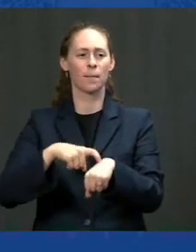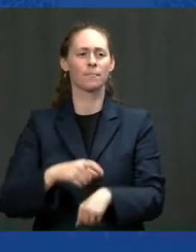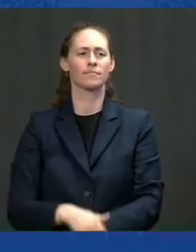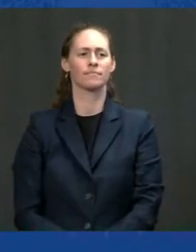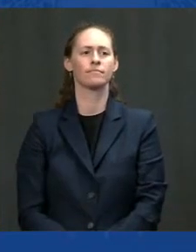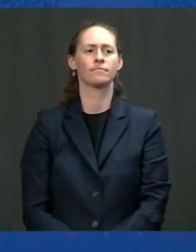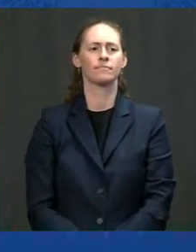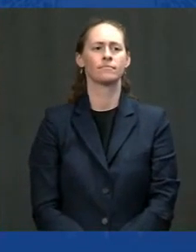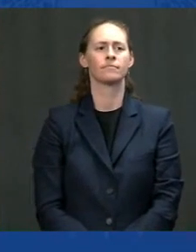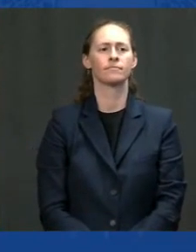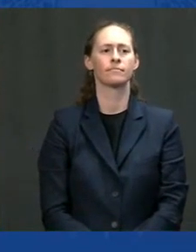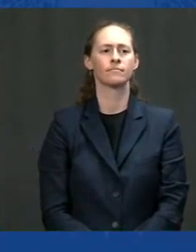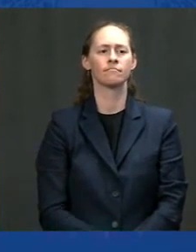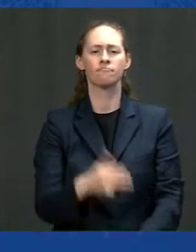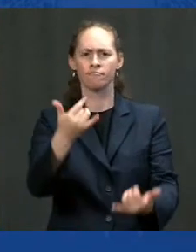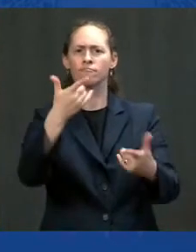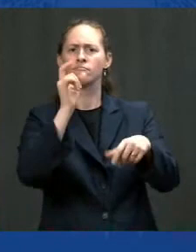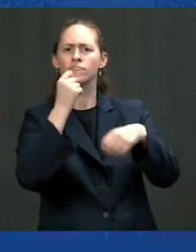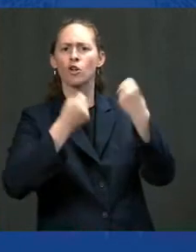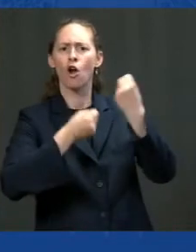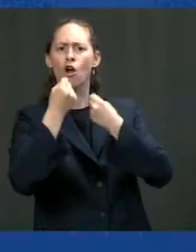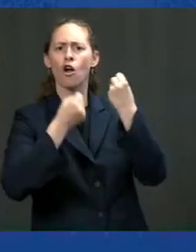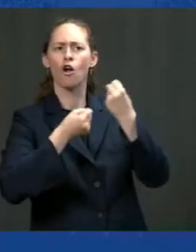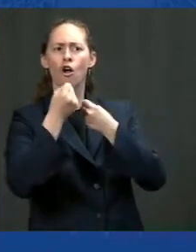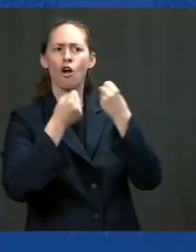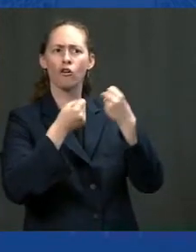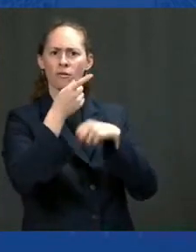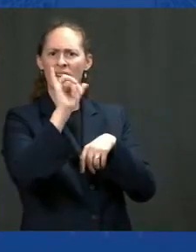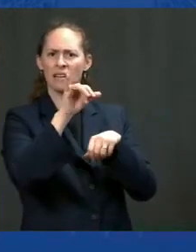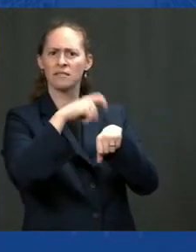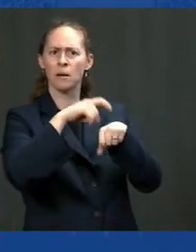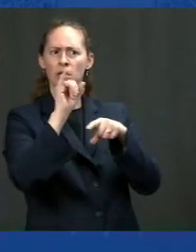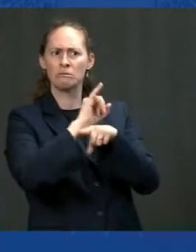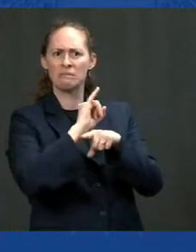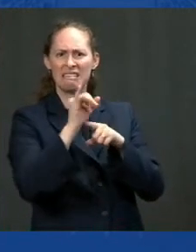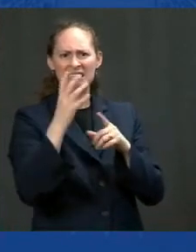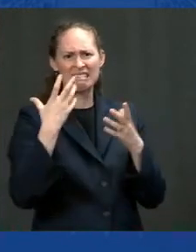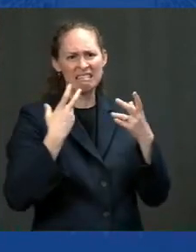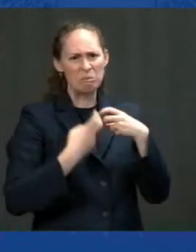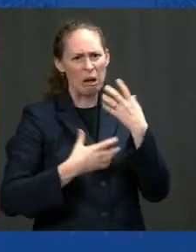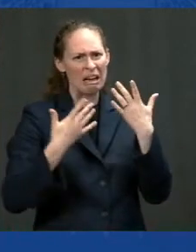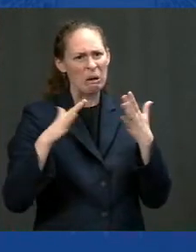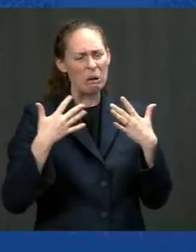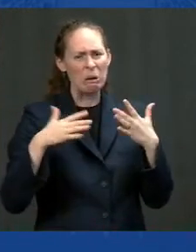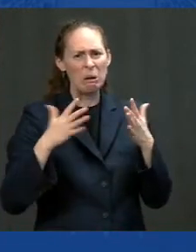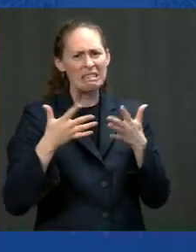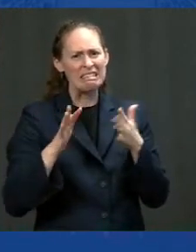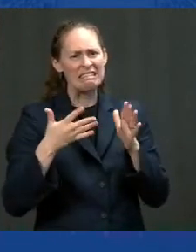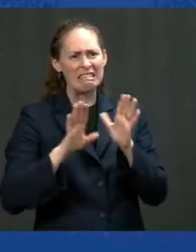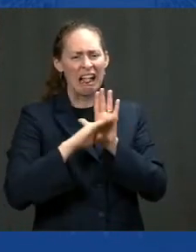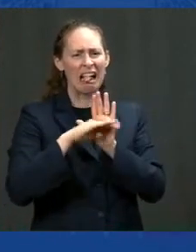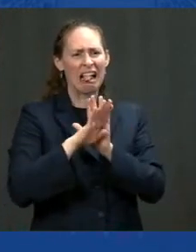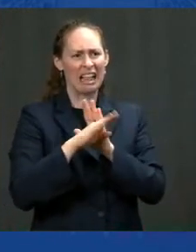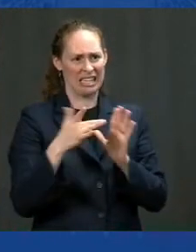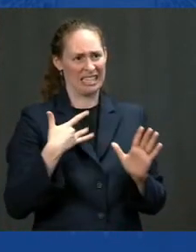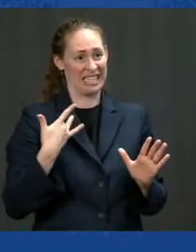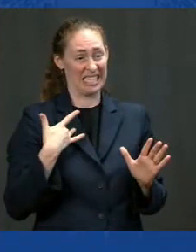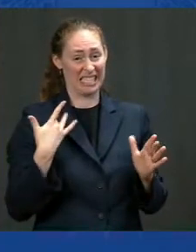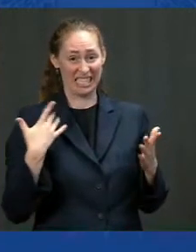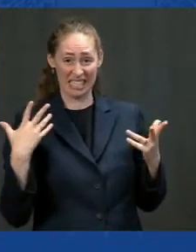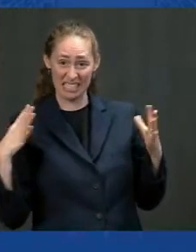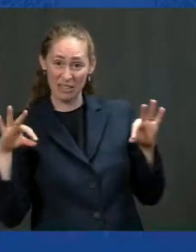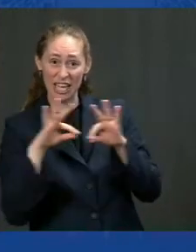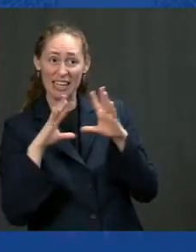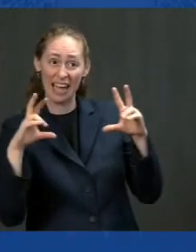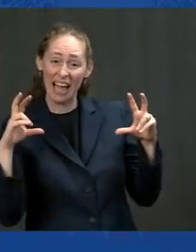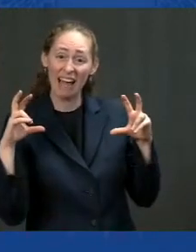And a lot of people, including a lot of Democrats, thought it wasn't worth investing trade- investing in them because the American worker wasn't that good,